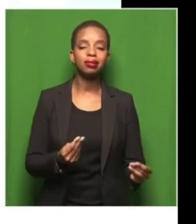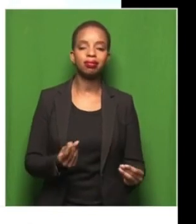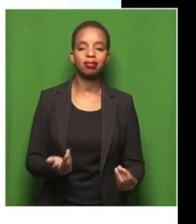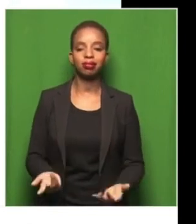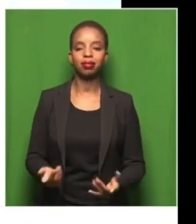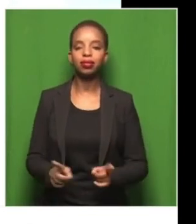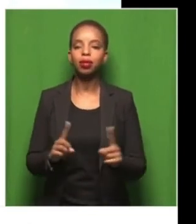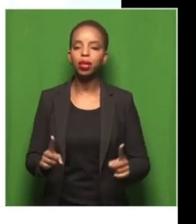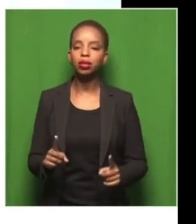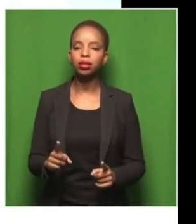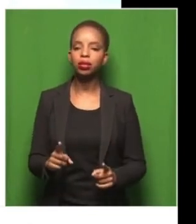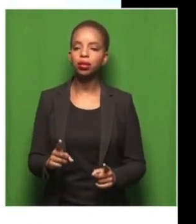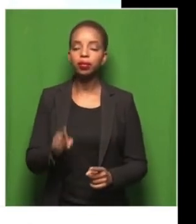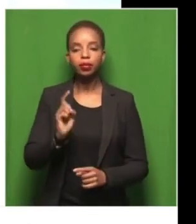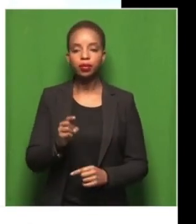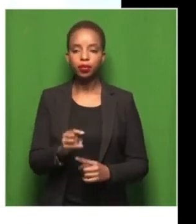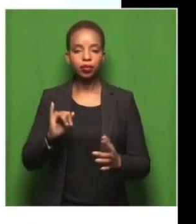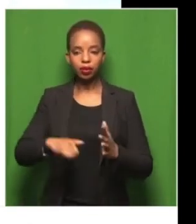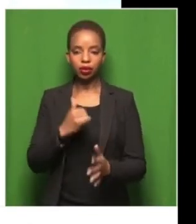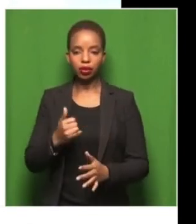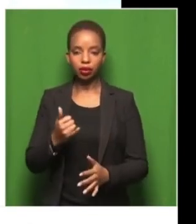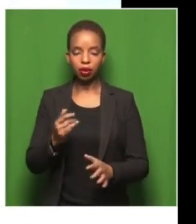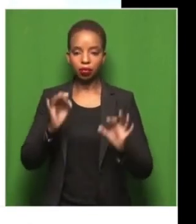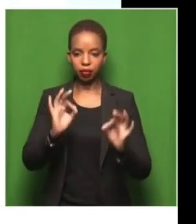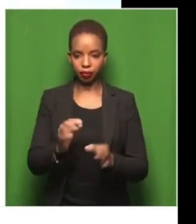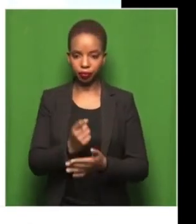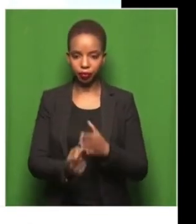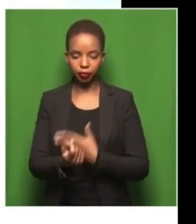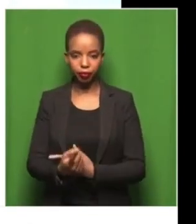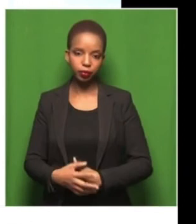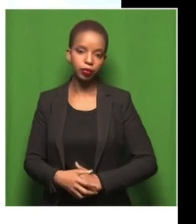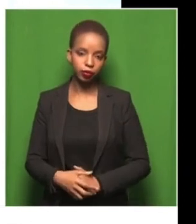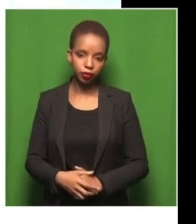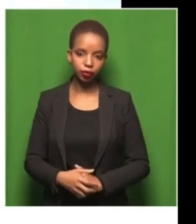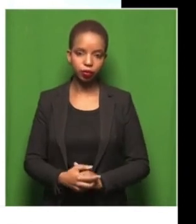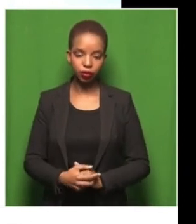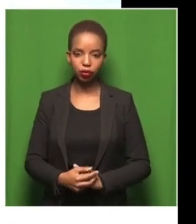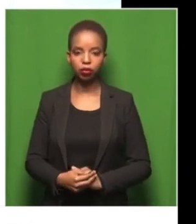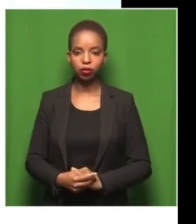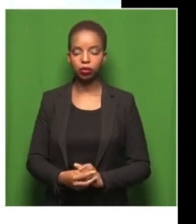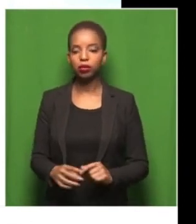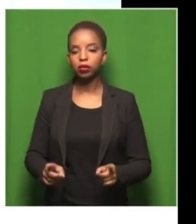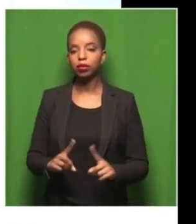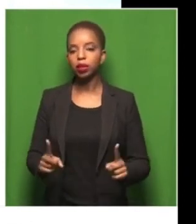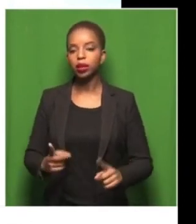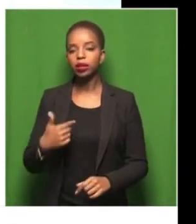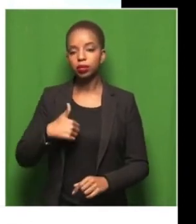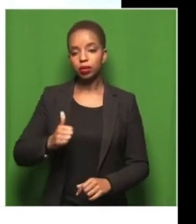just literally a fantasy. But luckily, I managed to